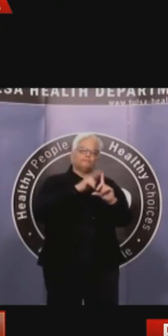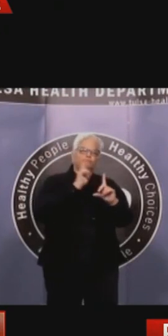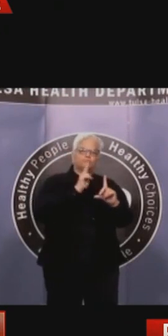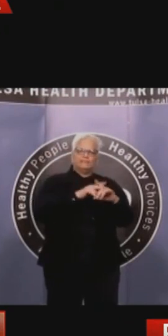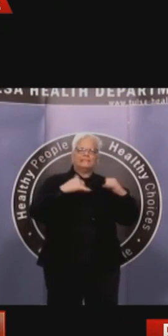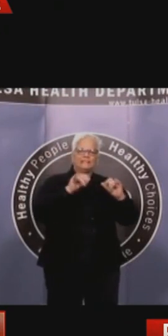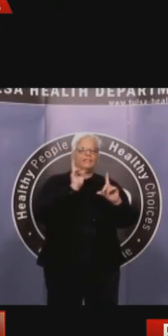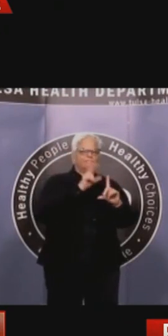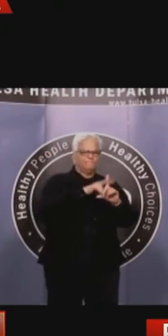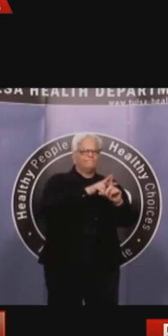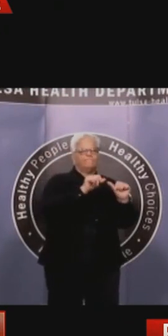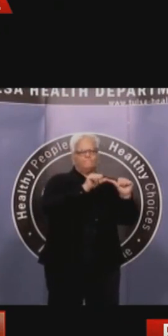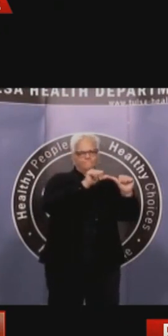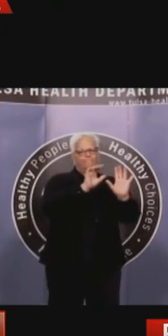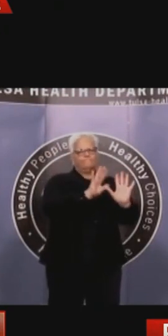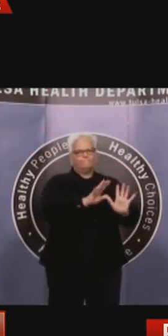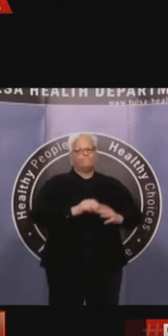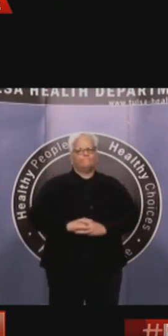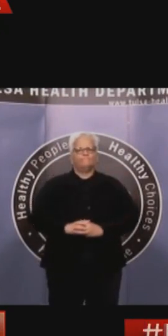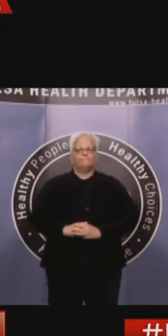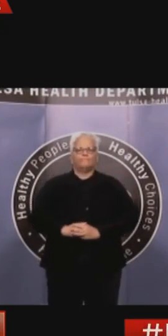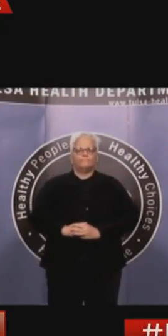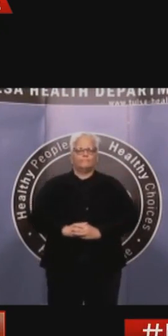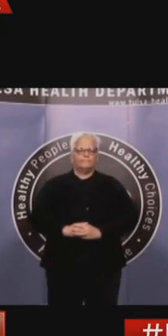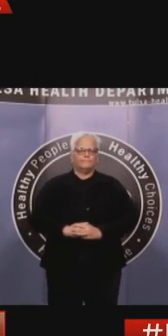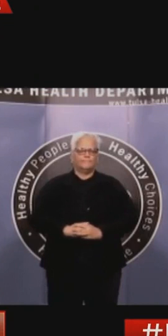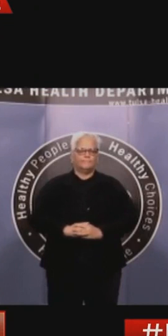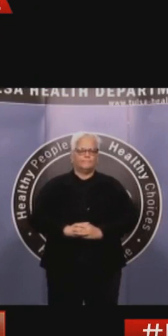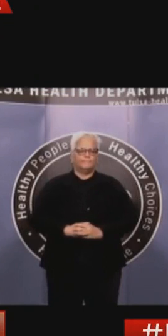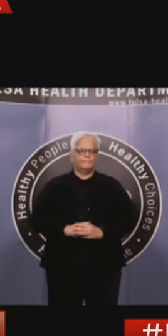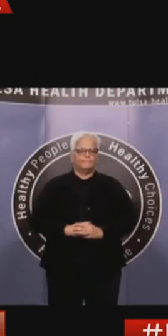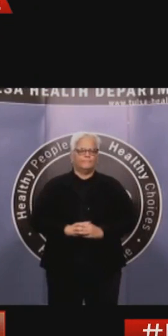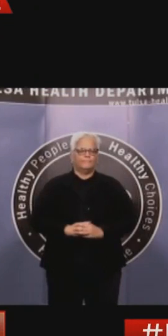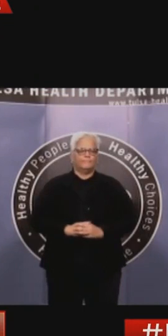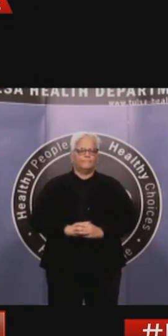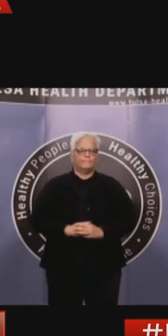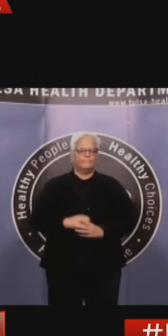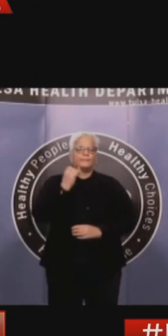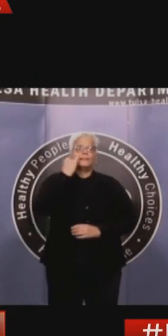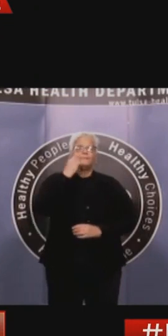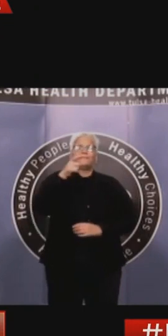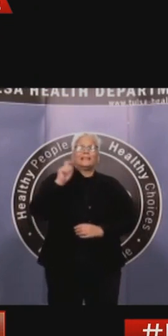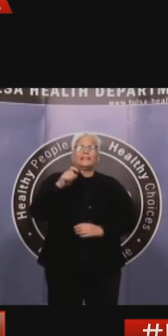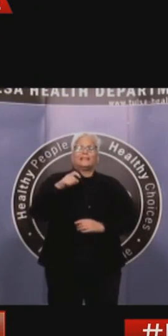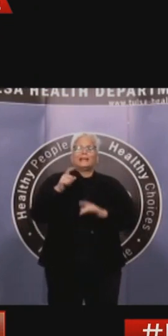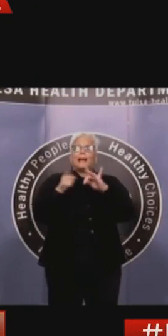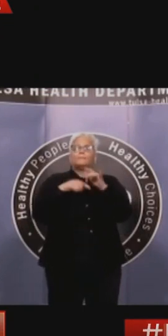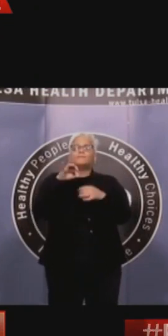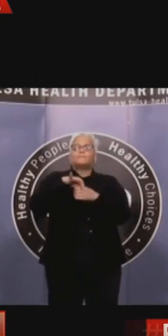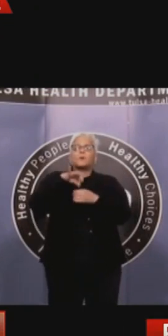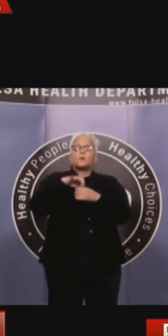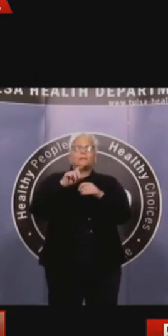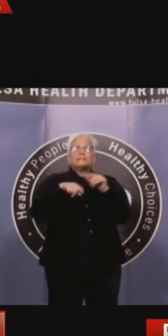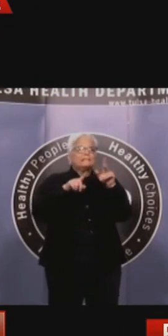website for information to help you request an absentee ballot. Now, if you don't have access to an electronic device to